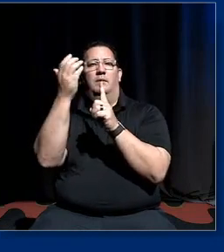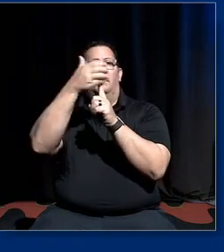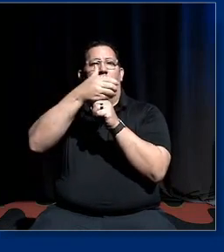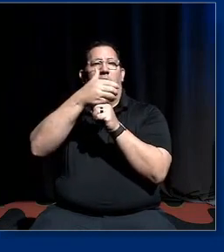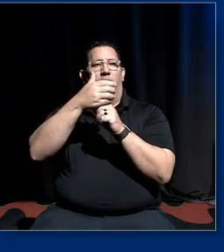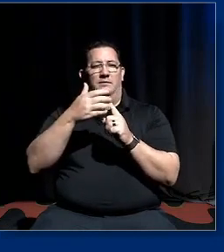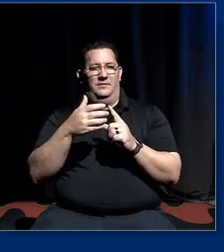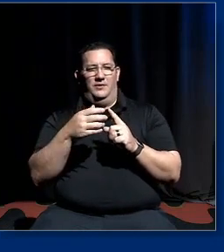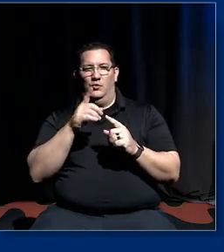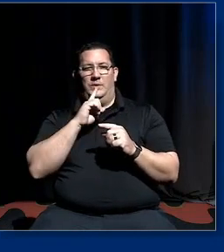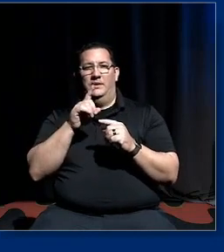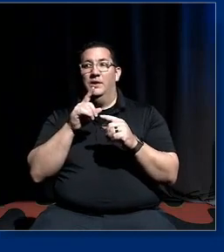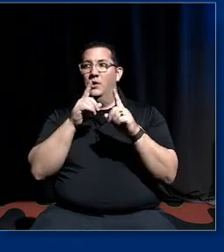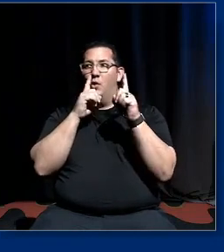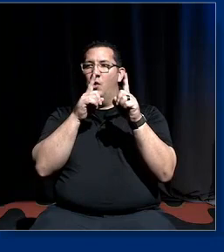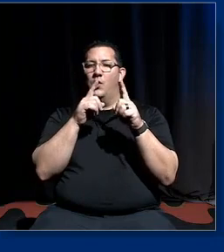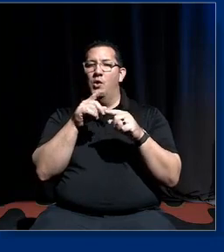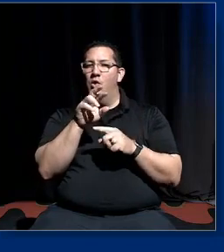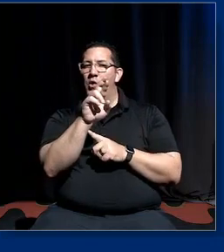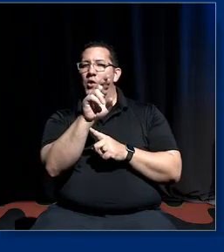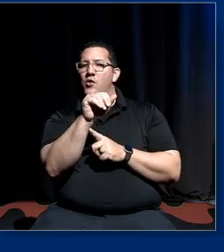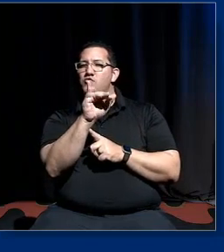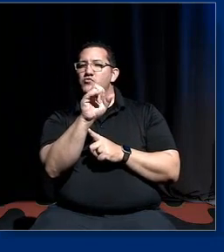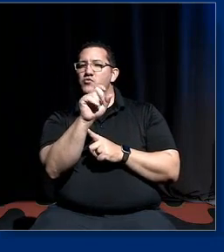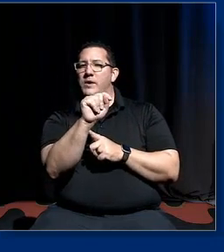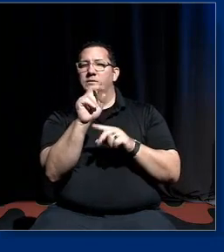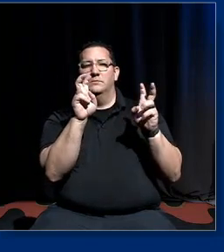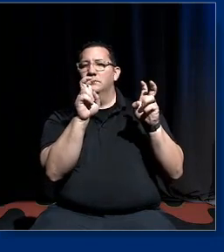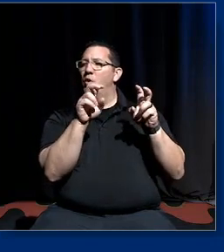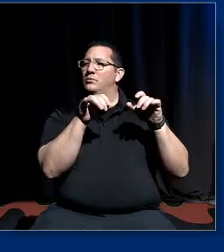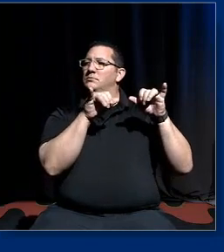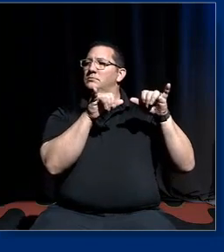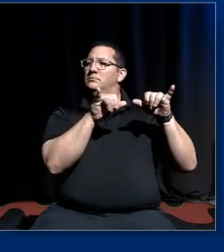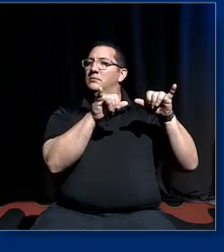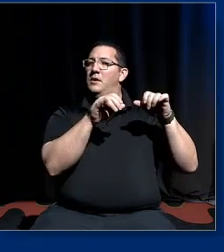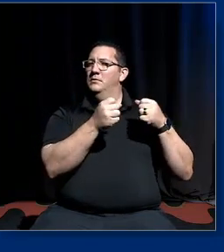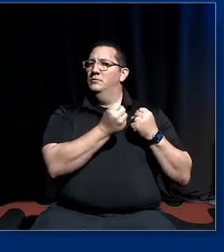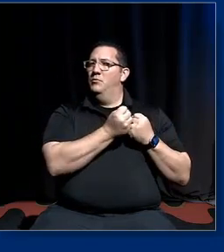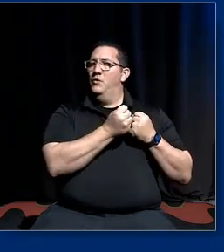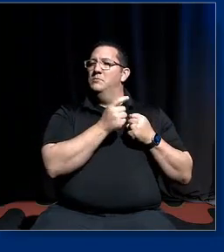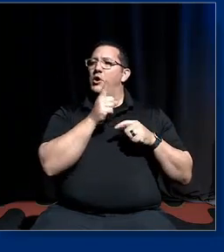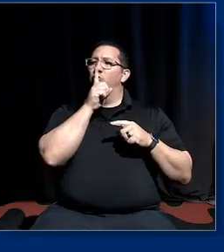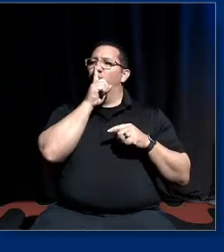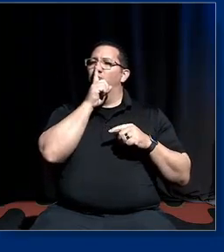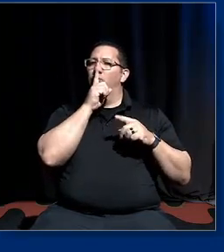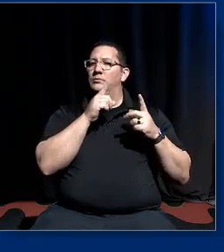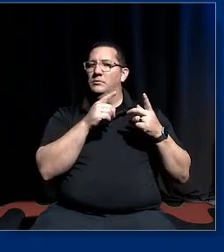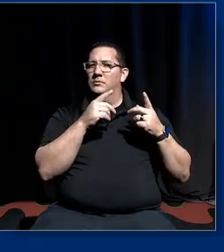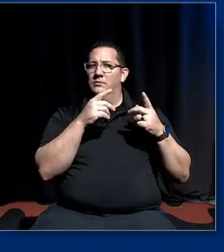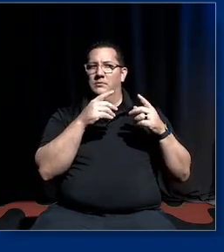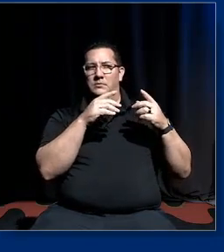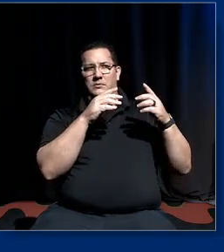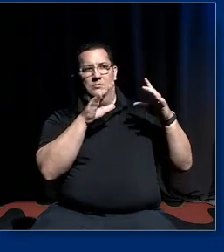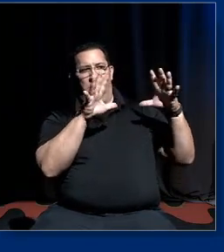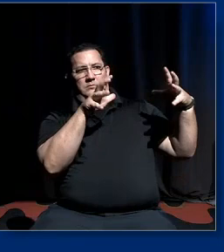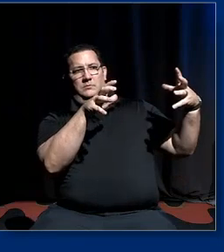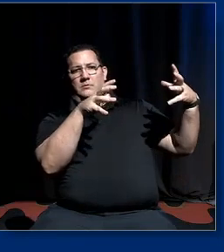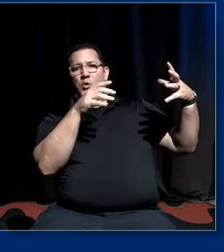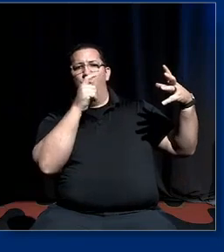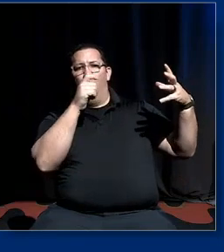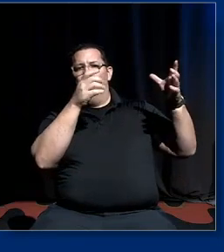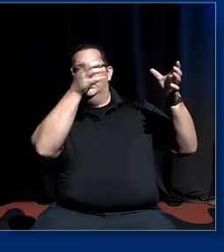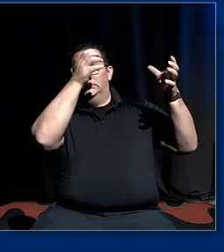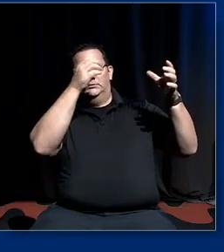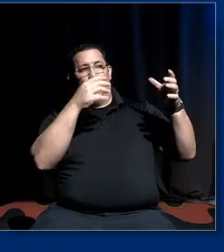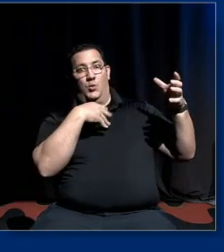quo um so exposing how can it be that well you know i'm told well of course